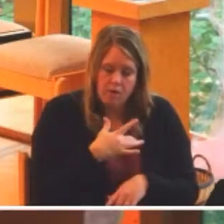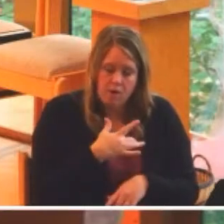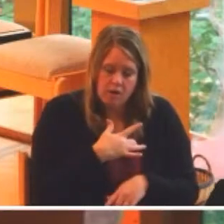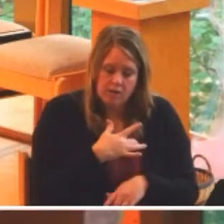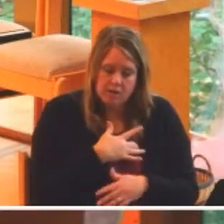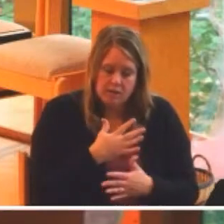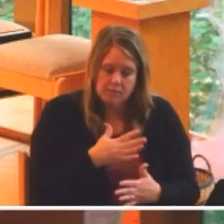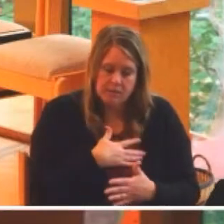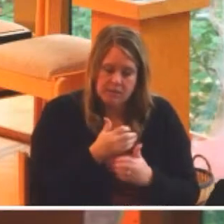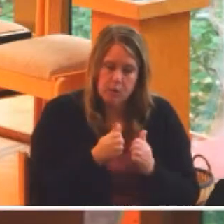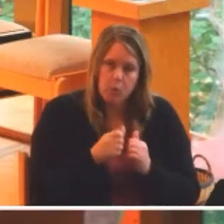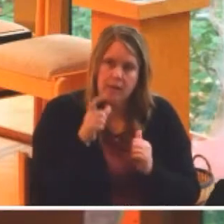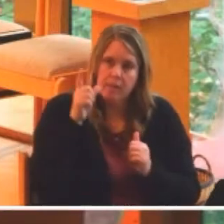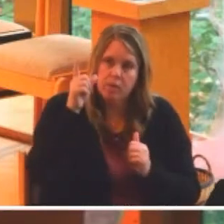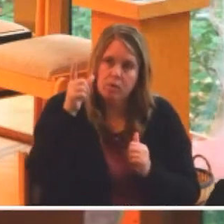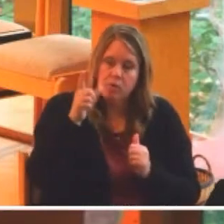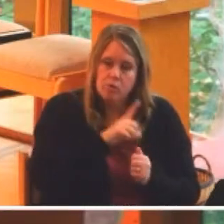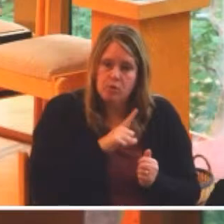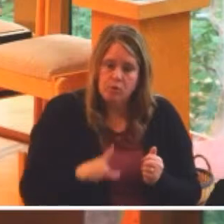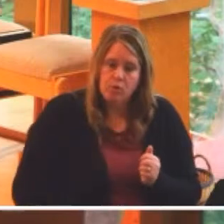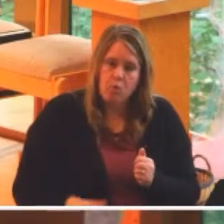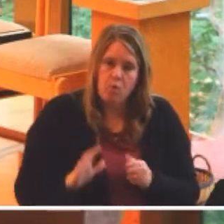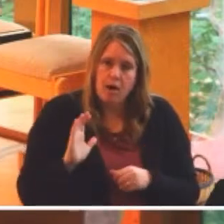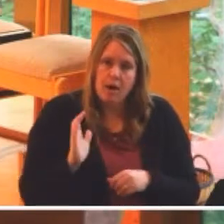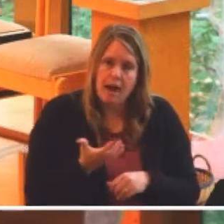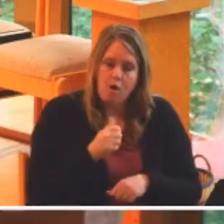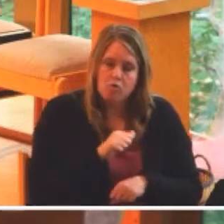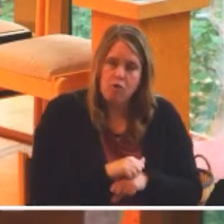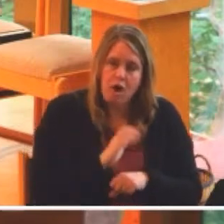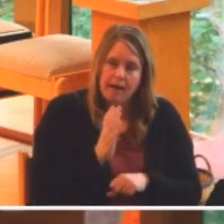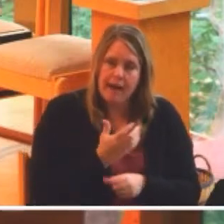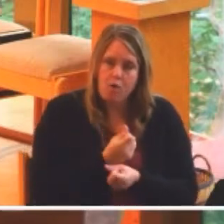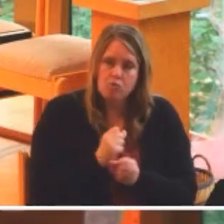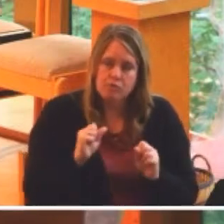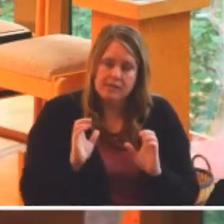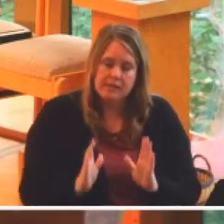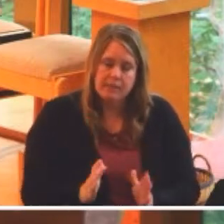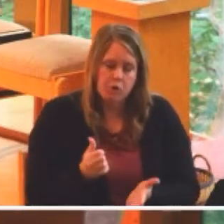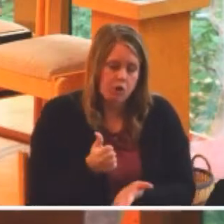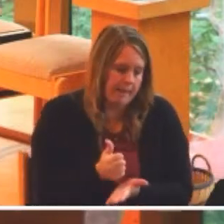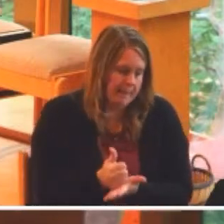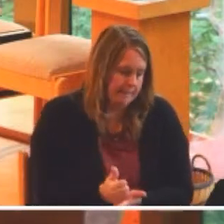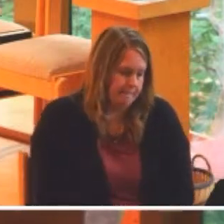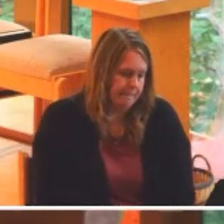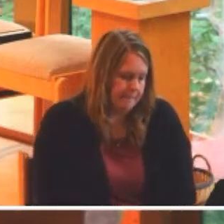to you, O Lord, our rock and our redeemer. Amen.